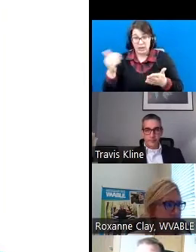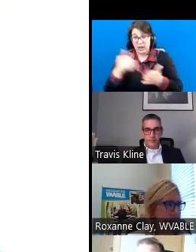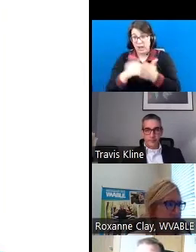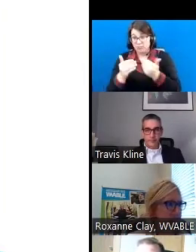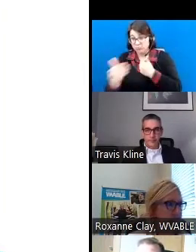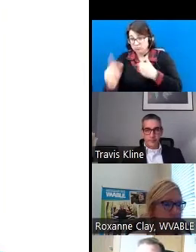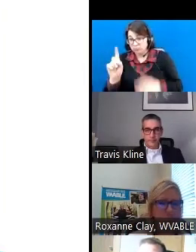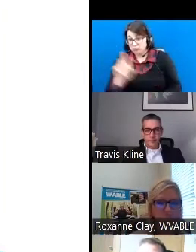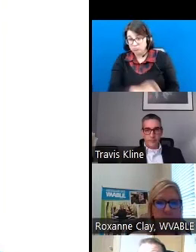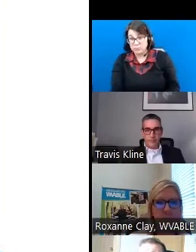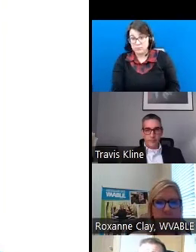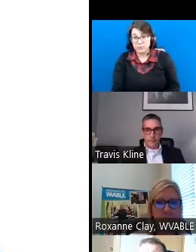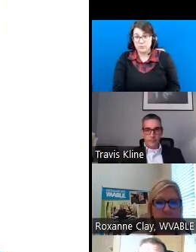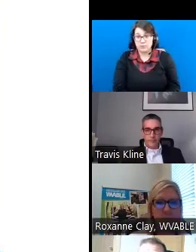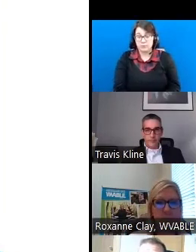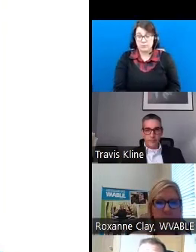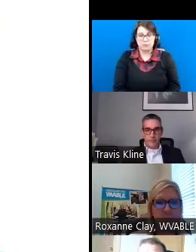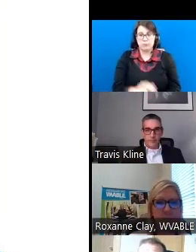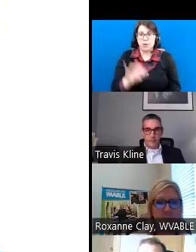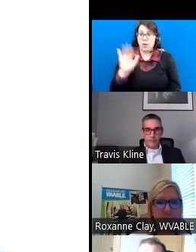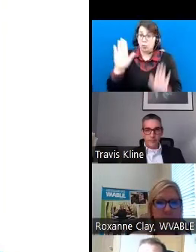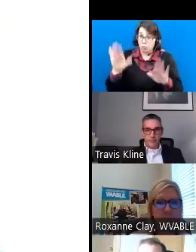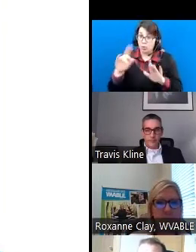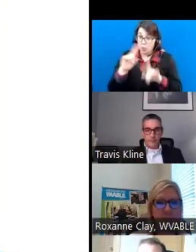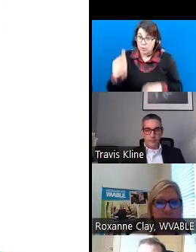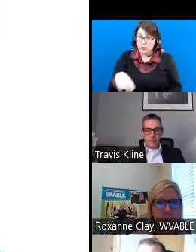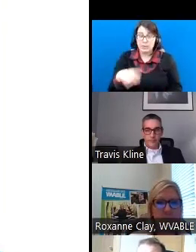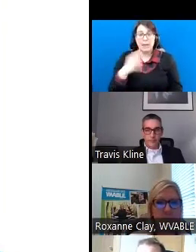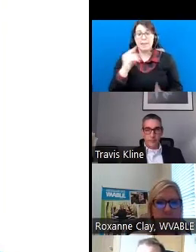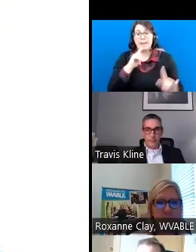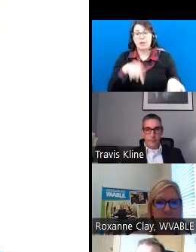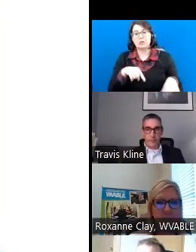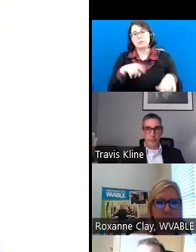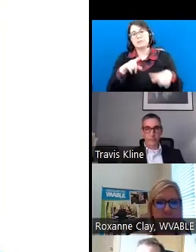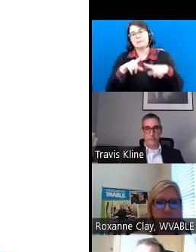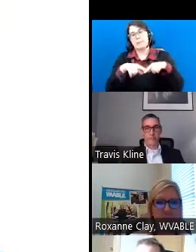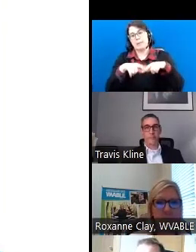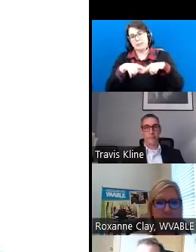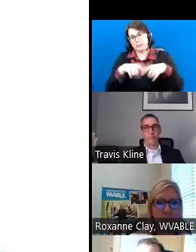DRS? Oh, it's a great question. And the answer is it depends.